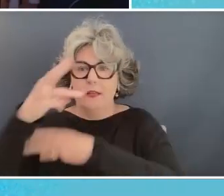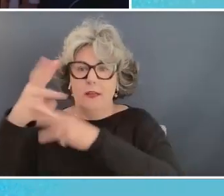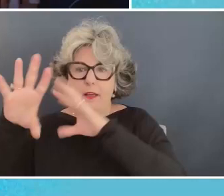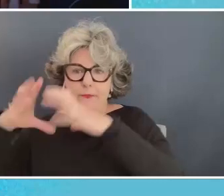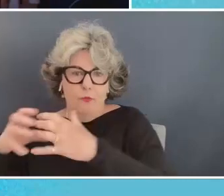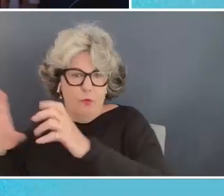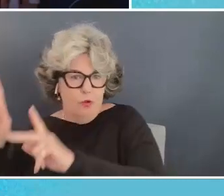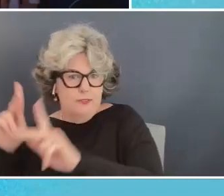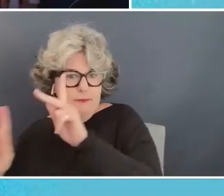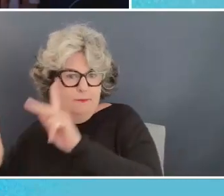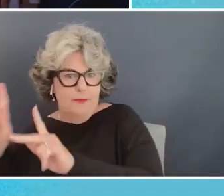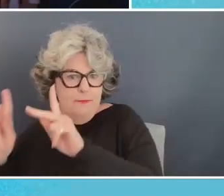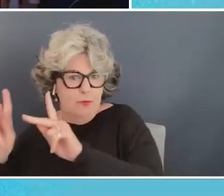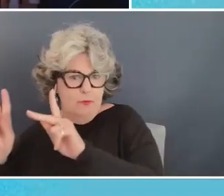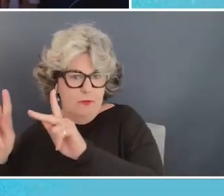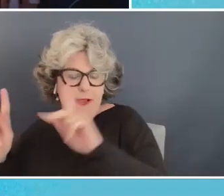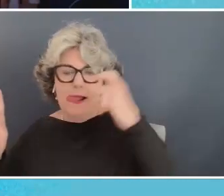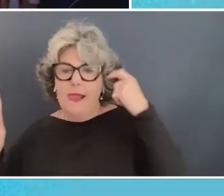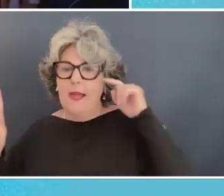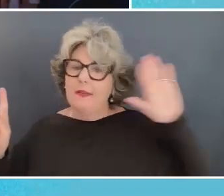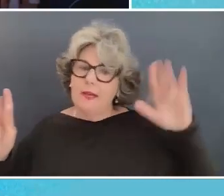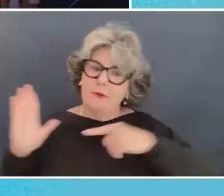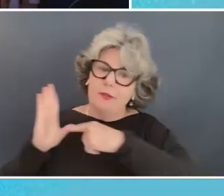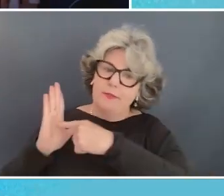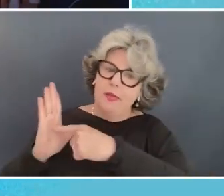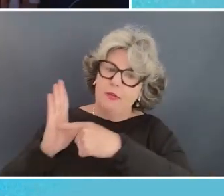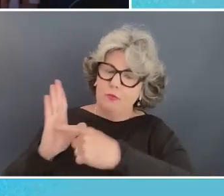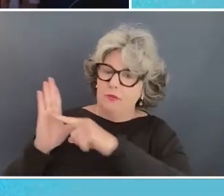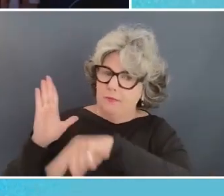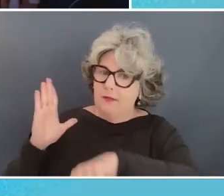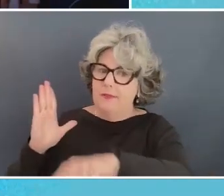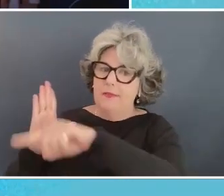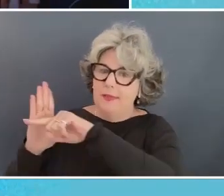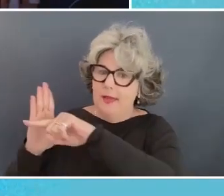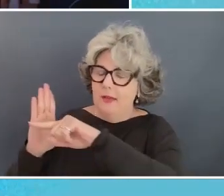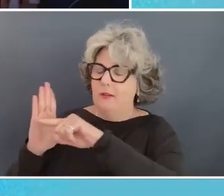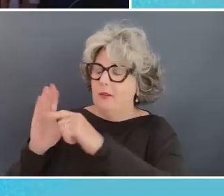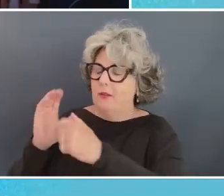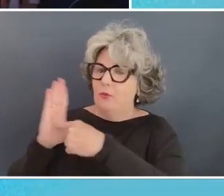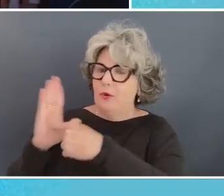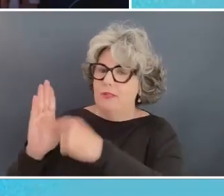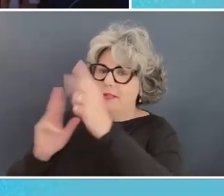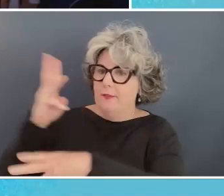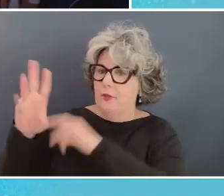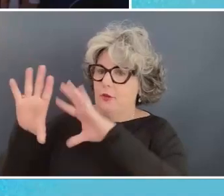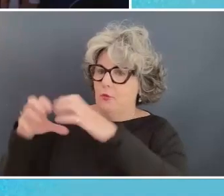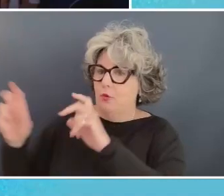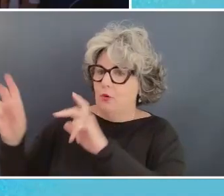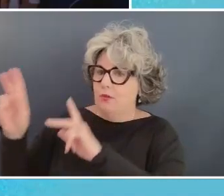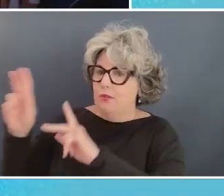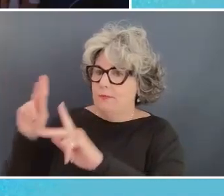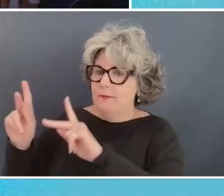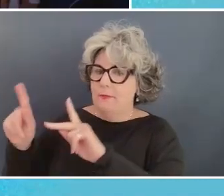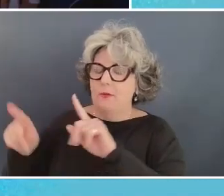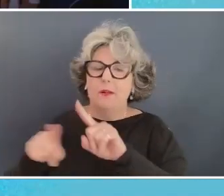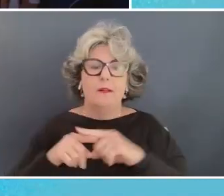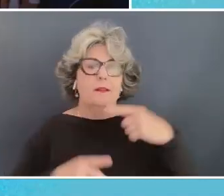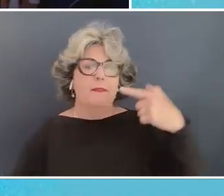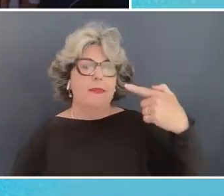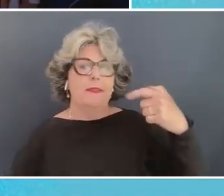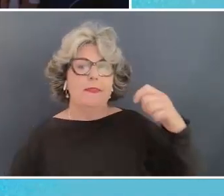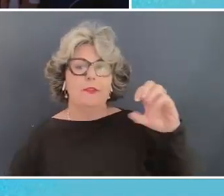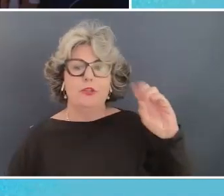and the governments that represent the vast majority of the world's people than the traditional geopolitical agenda